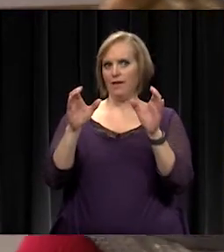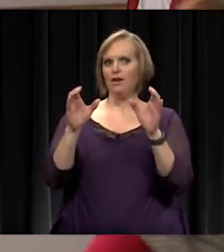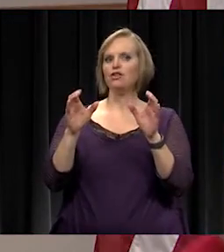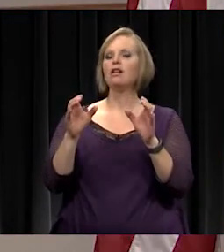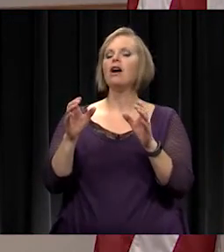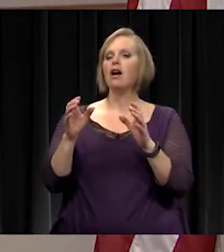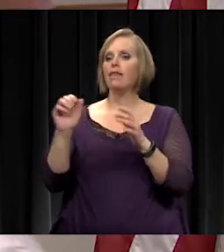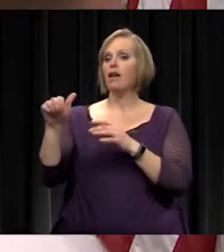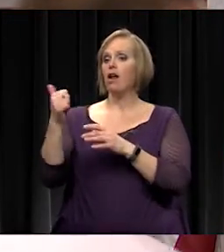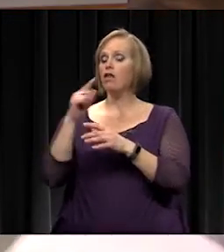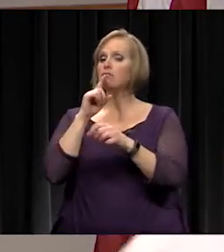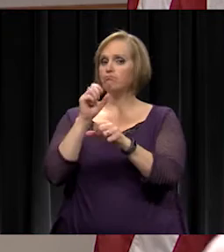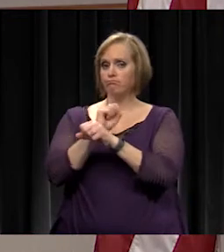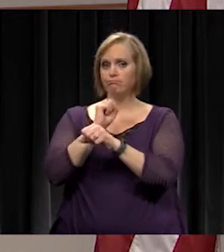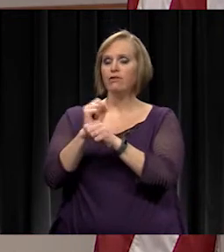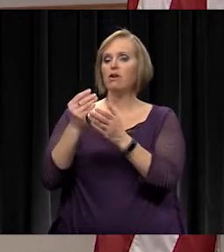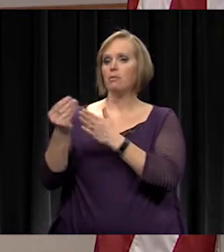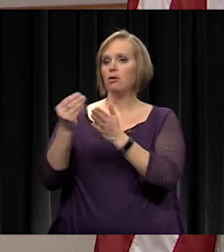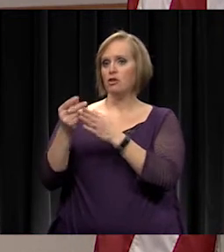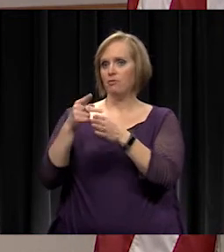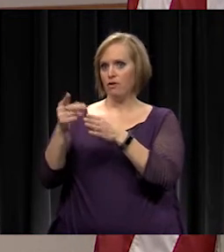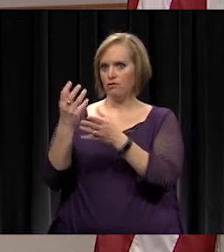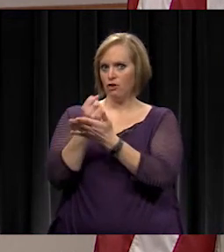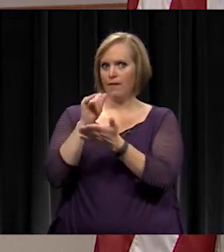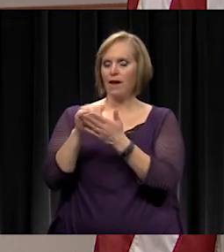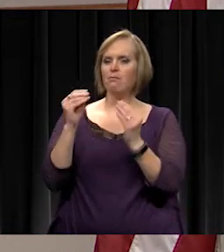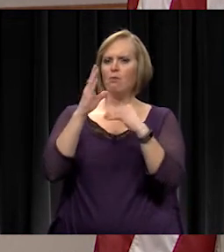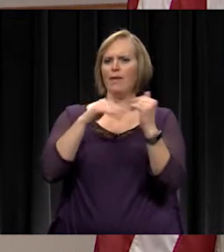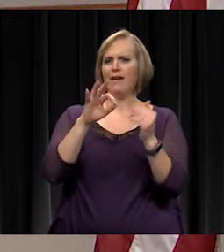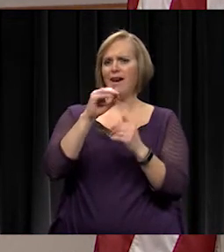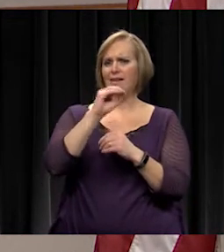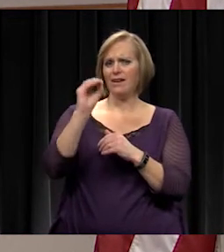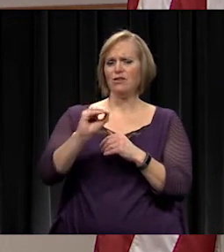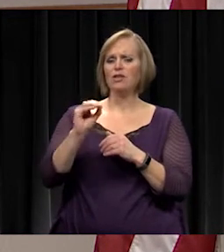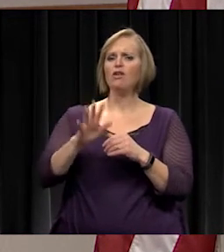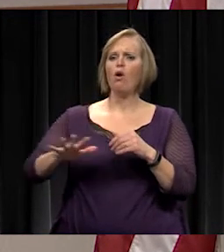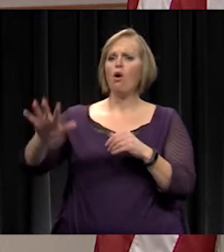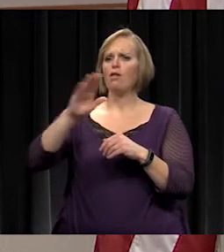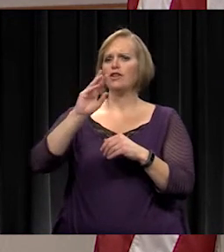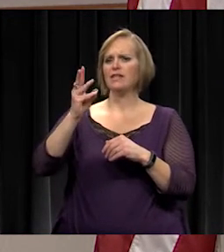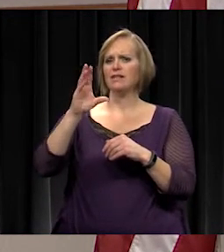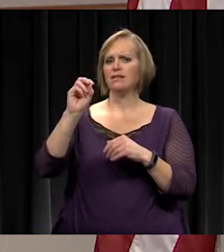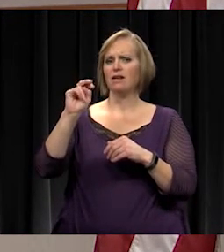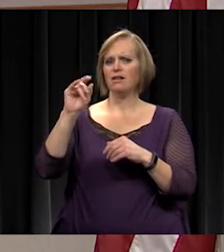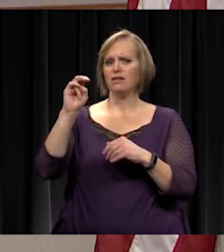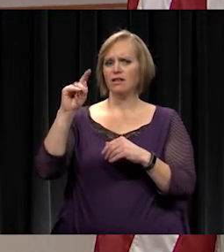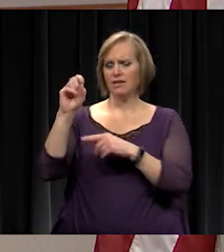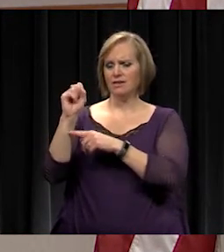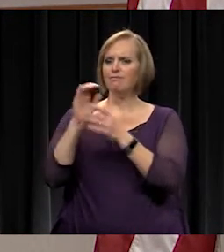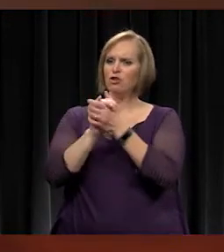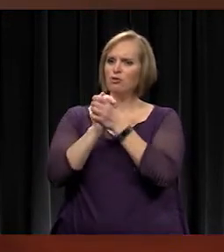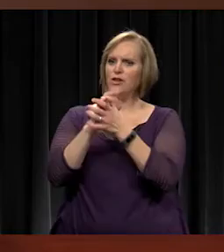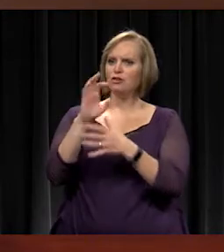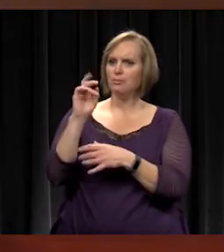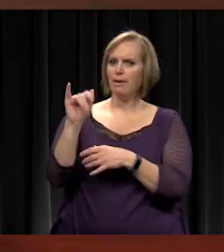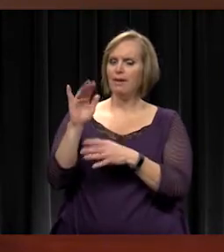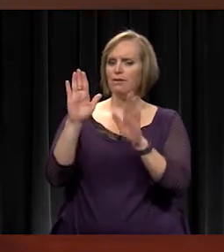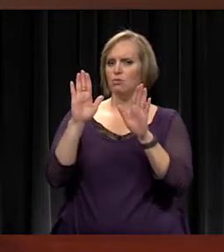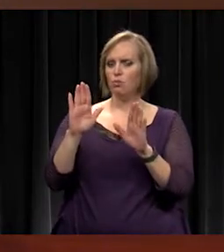been earned by other dedicated purchasing professionals in more than 90 countries across six continents. Congratulations to you, Becky, on this accomplishment.